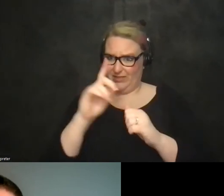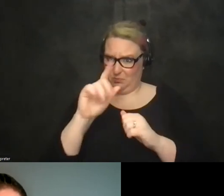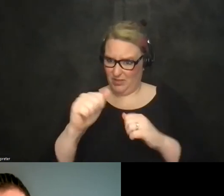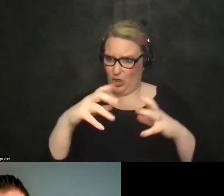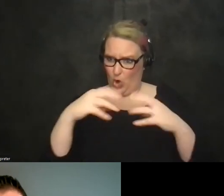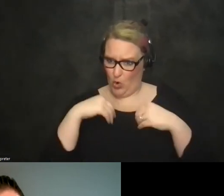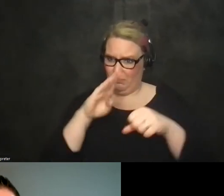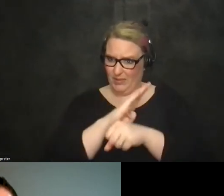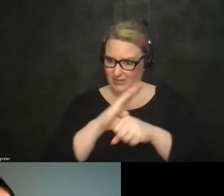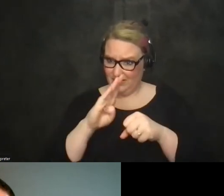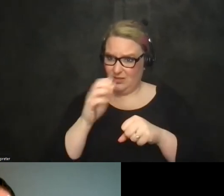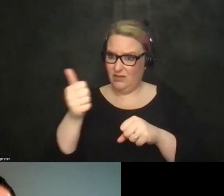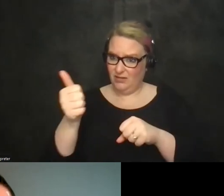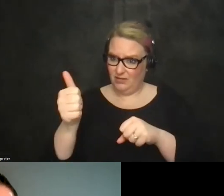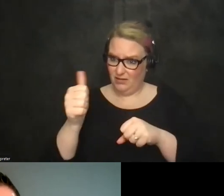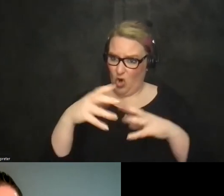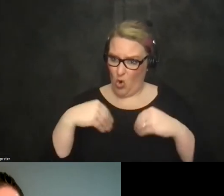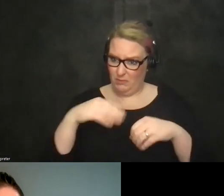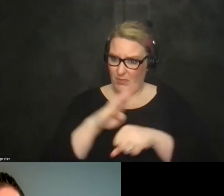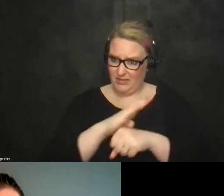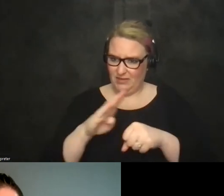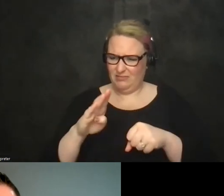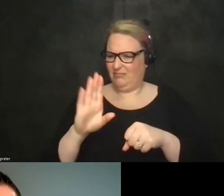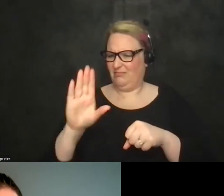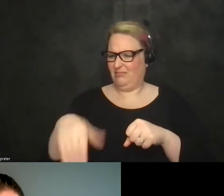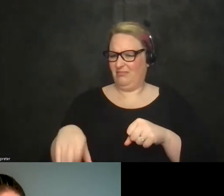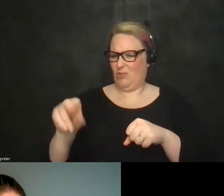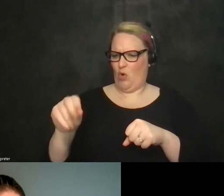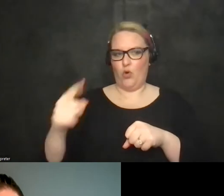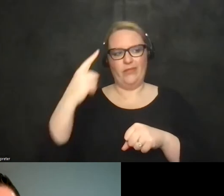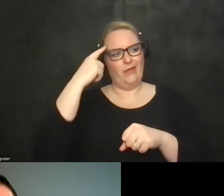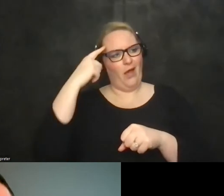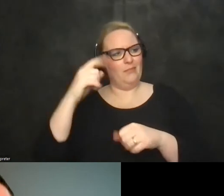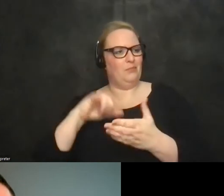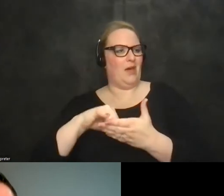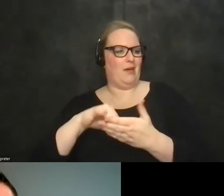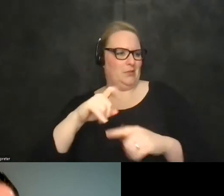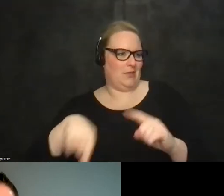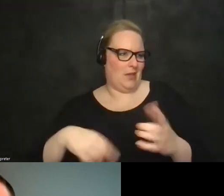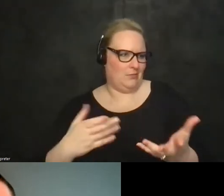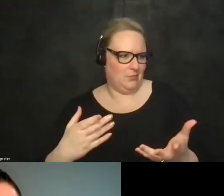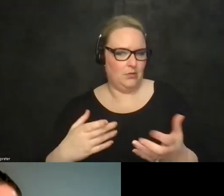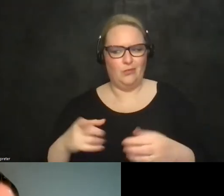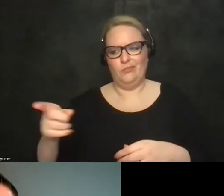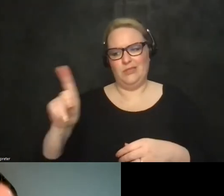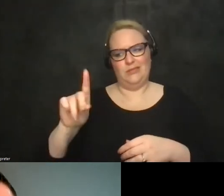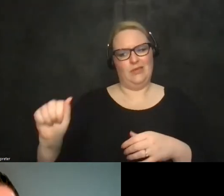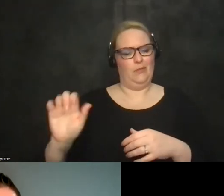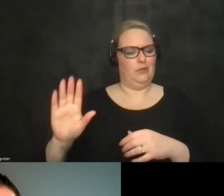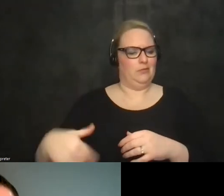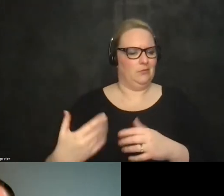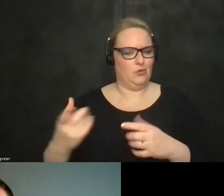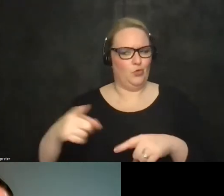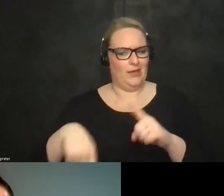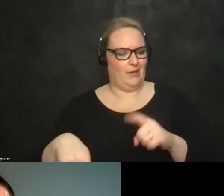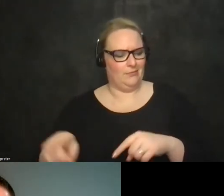an entrepreneur or being in this field at all because they thought we weren't able to and they thought oh you're disabled why would like you wouldn't